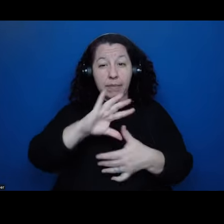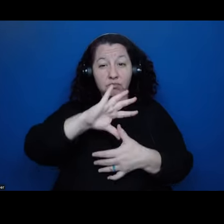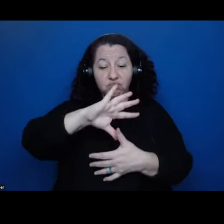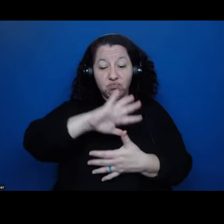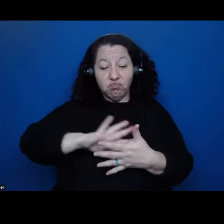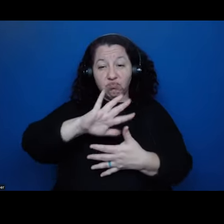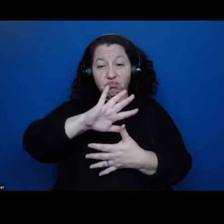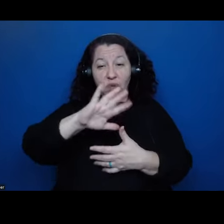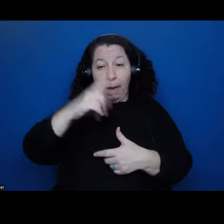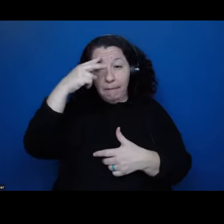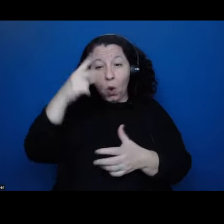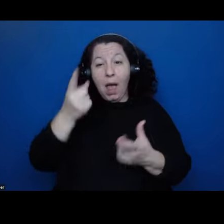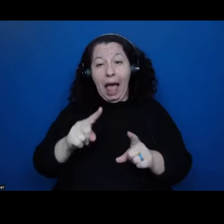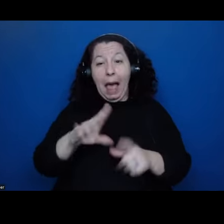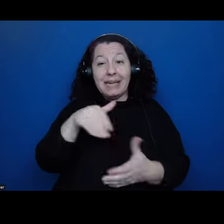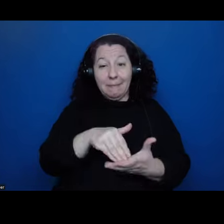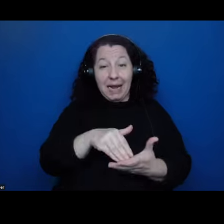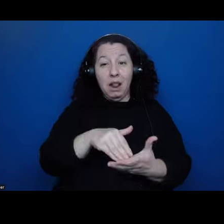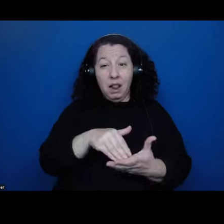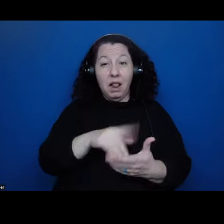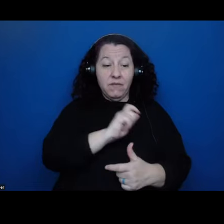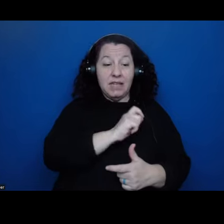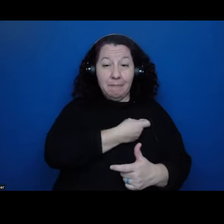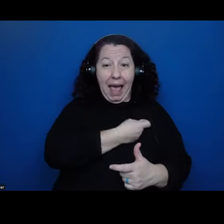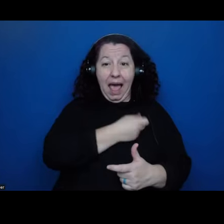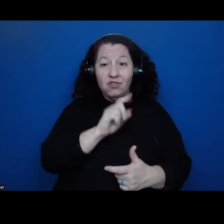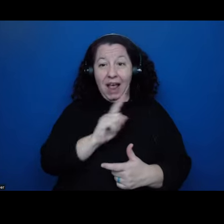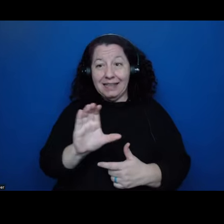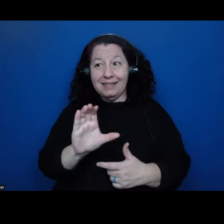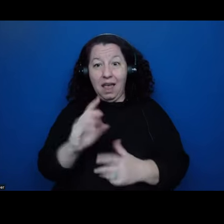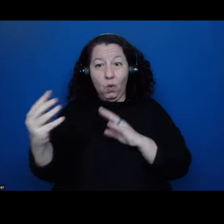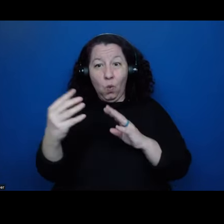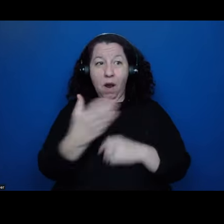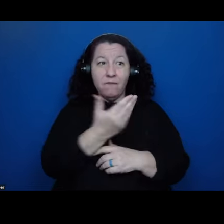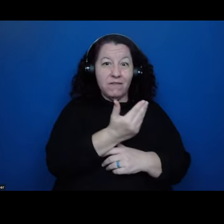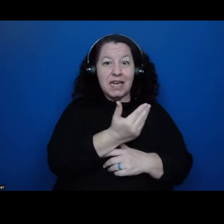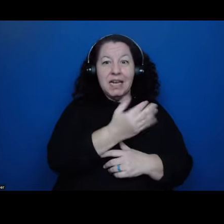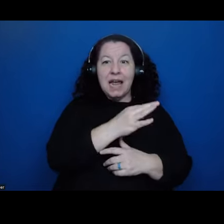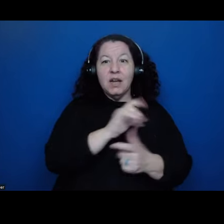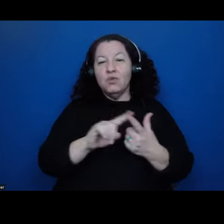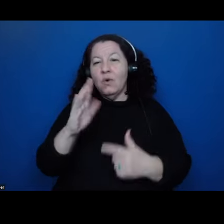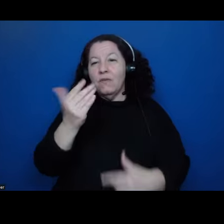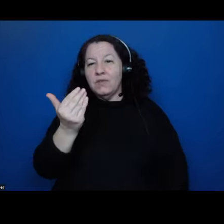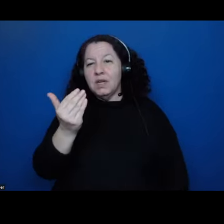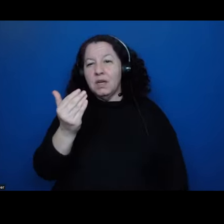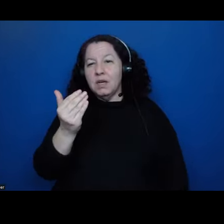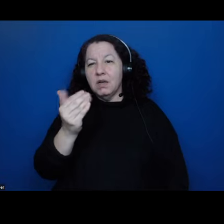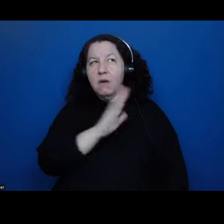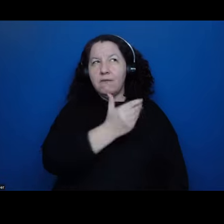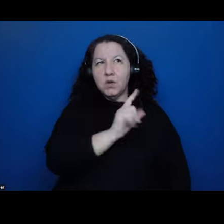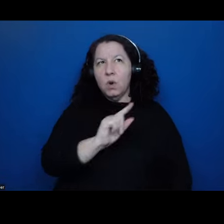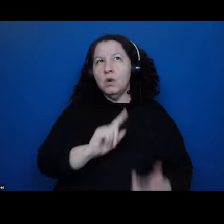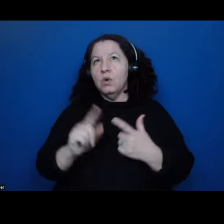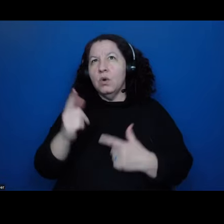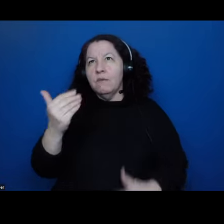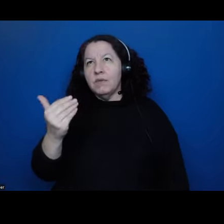middle of the Spanish Aztec war. So that is 1519 to 1521. And in 1520, um, from a,